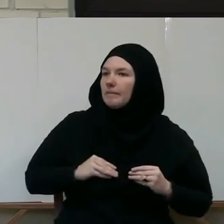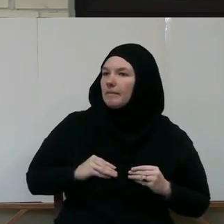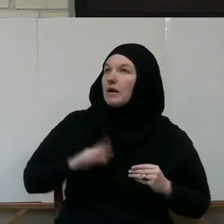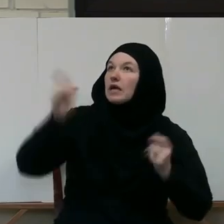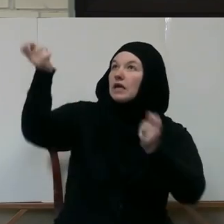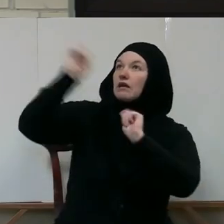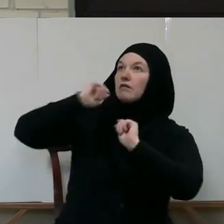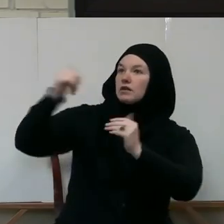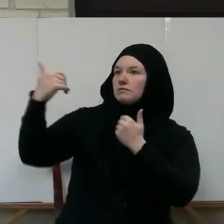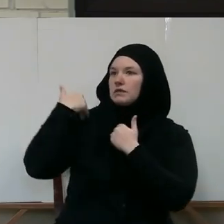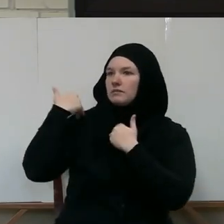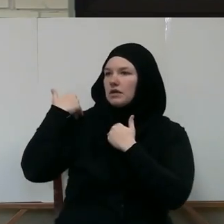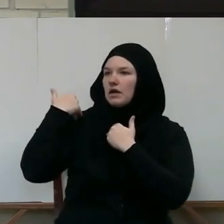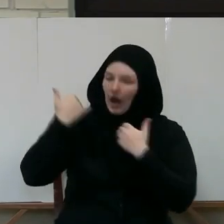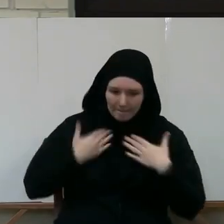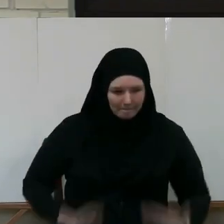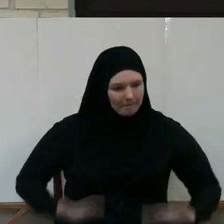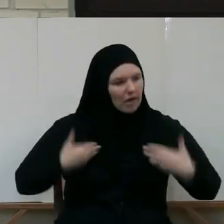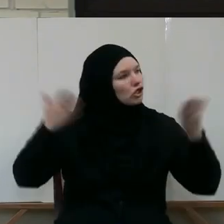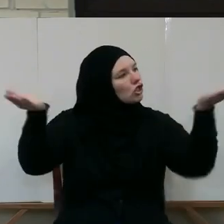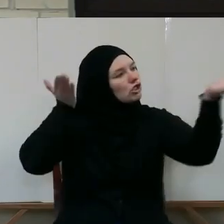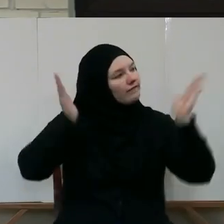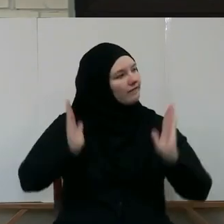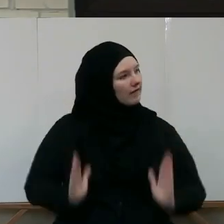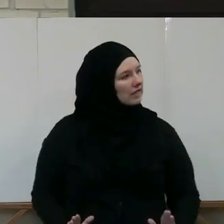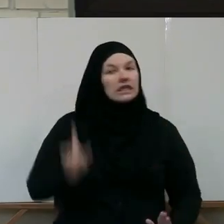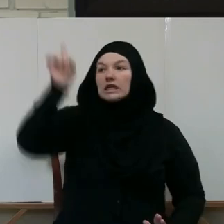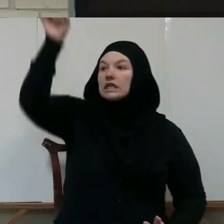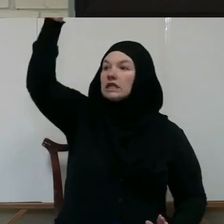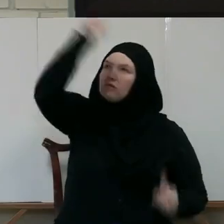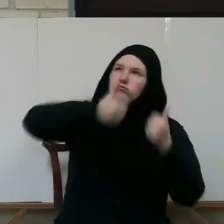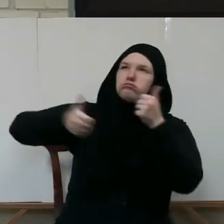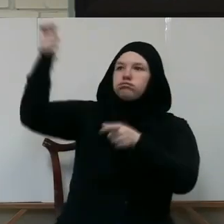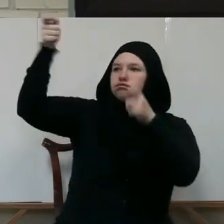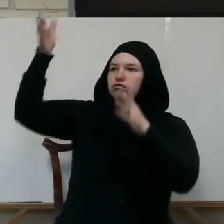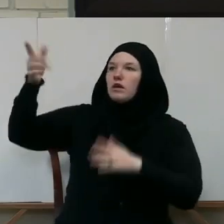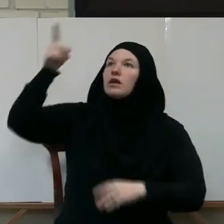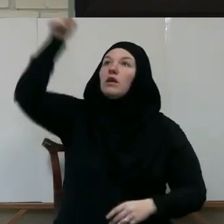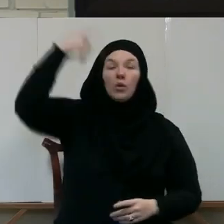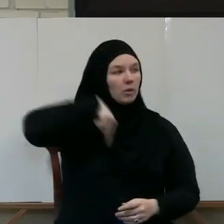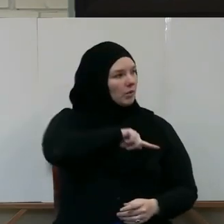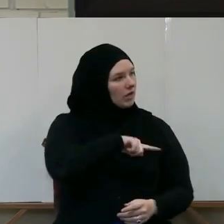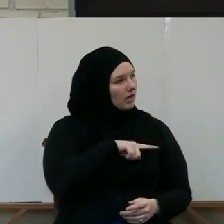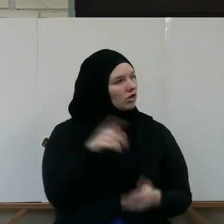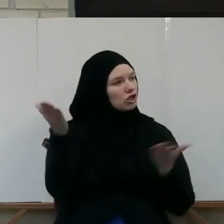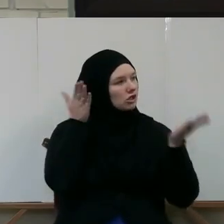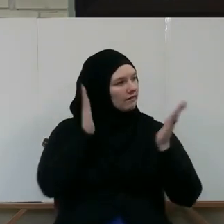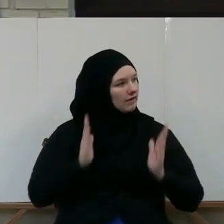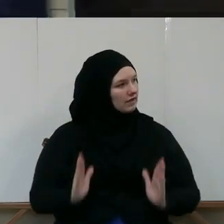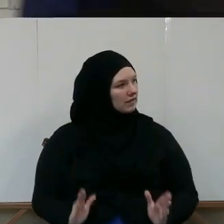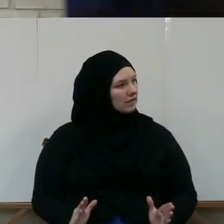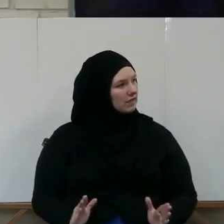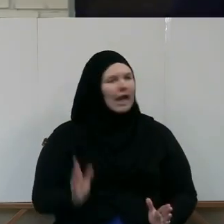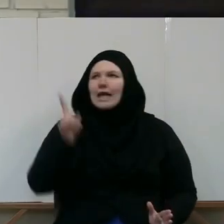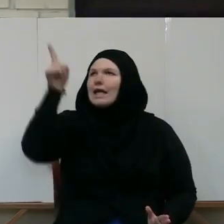of being servants. He is the master, Allah, and we are his servants. Not that